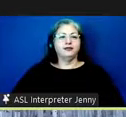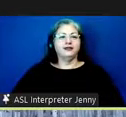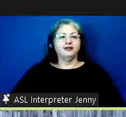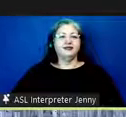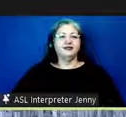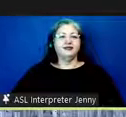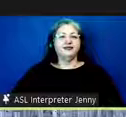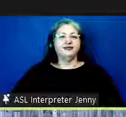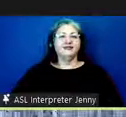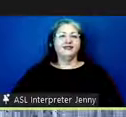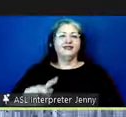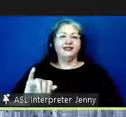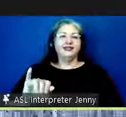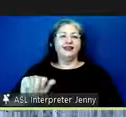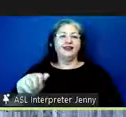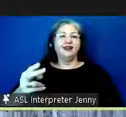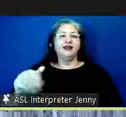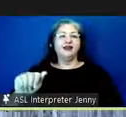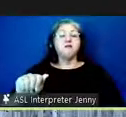Okay, uh-huh.